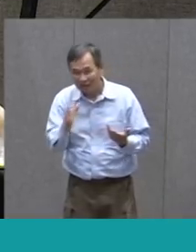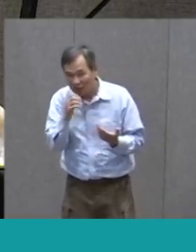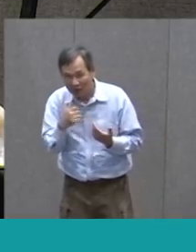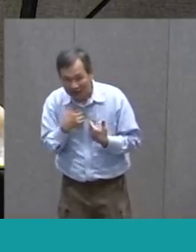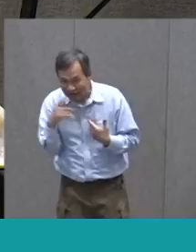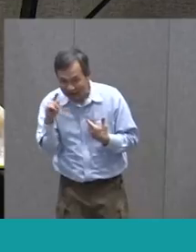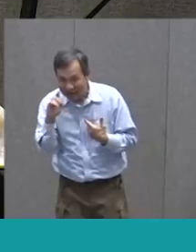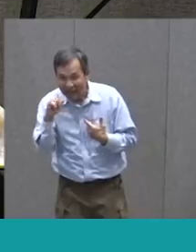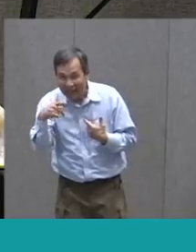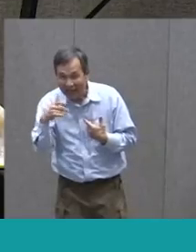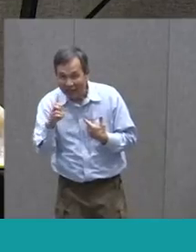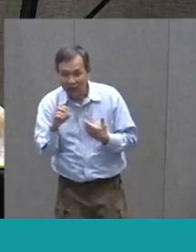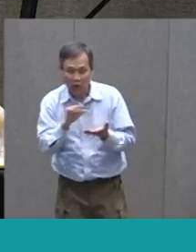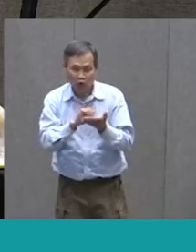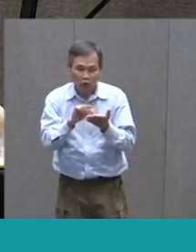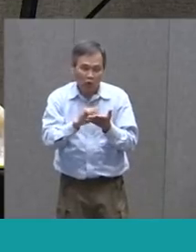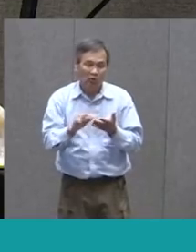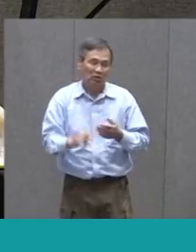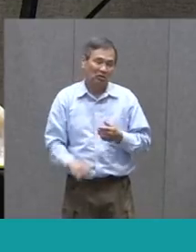glue